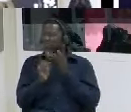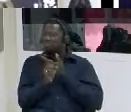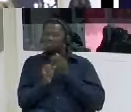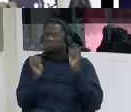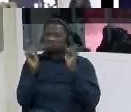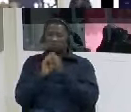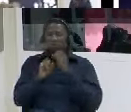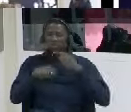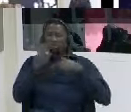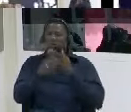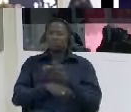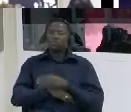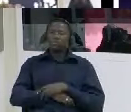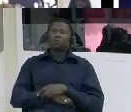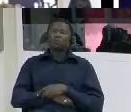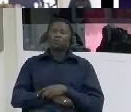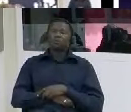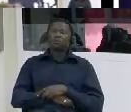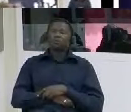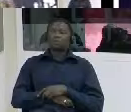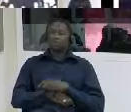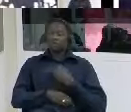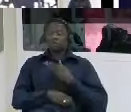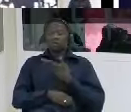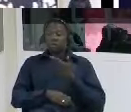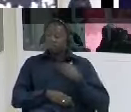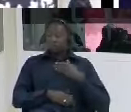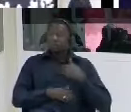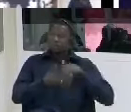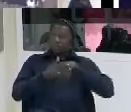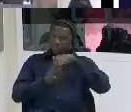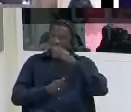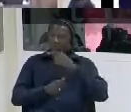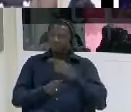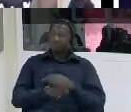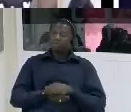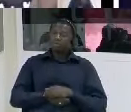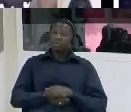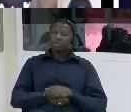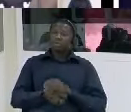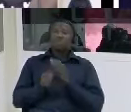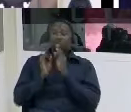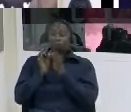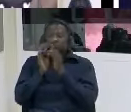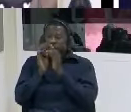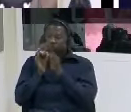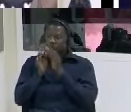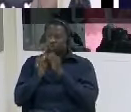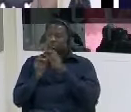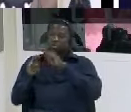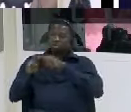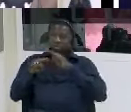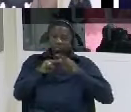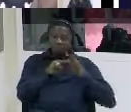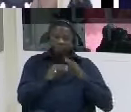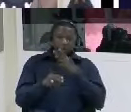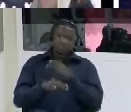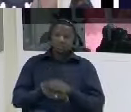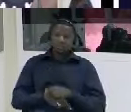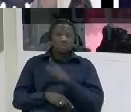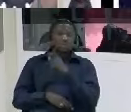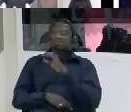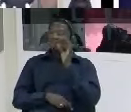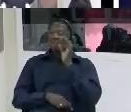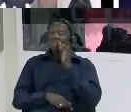then that's where he went again out and told the panel he is not